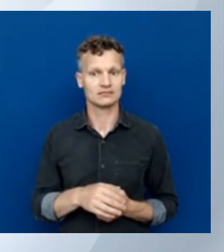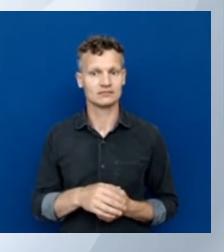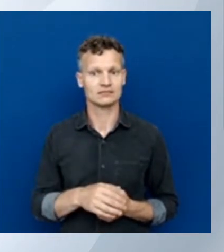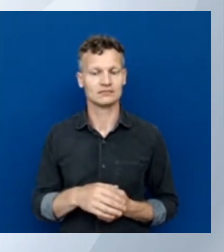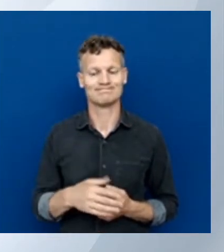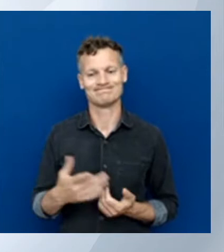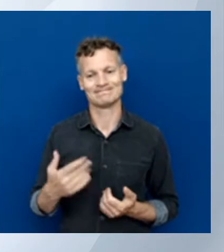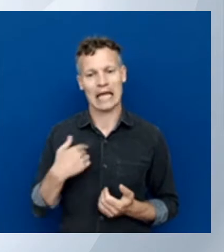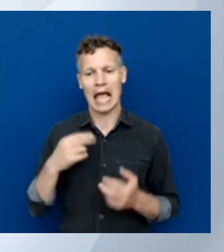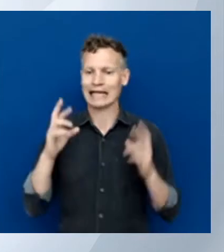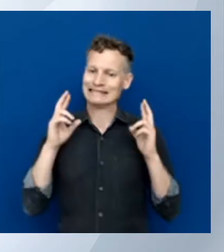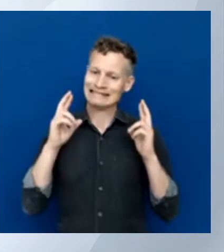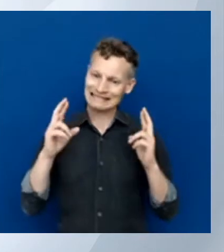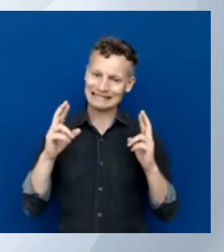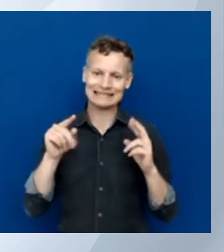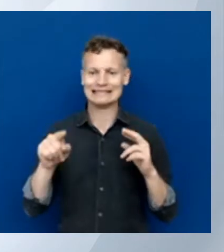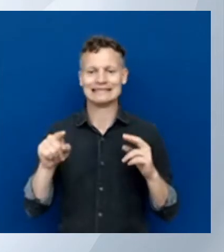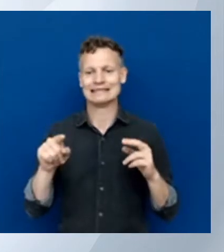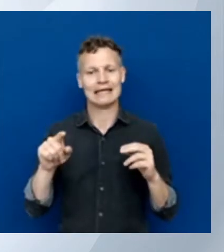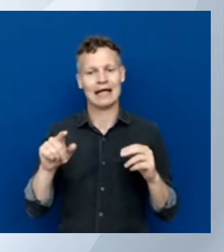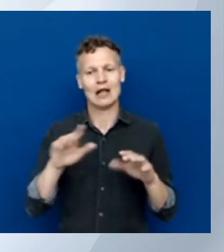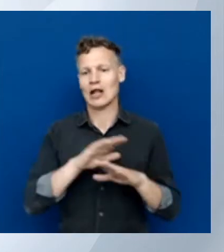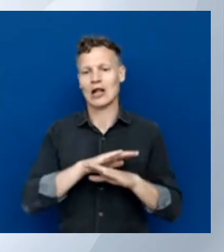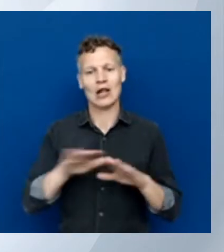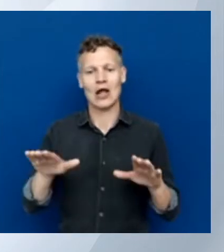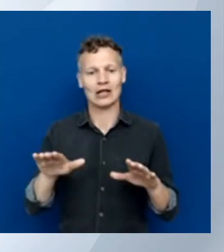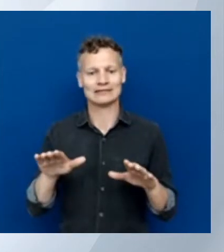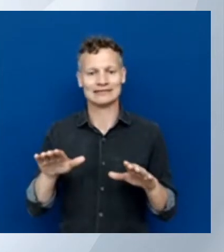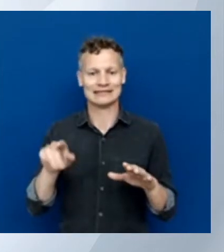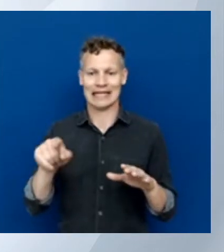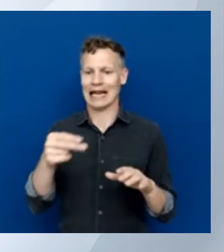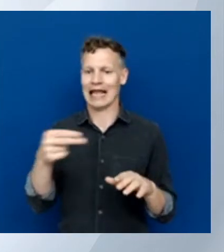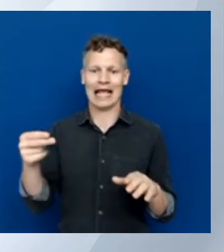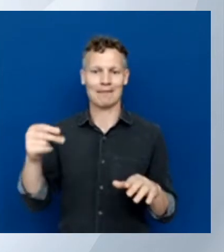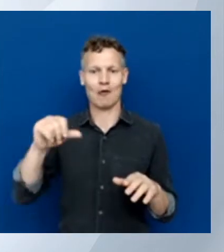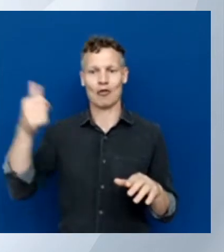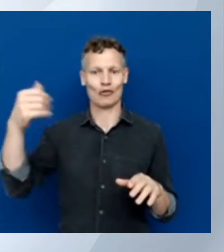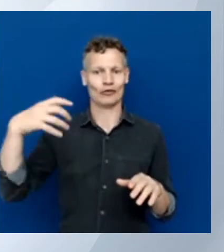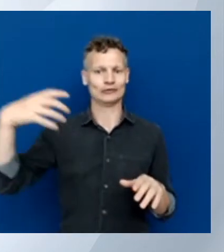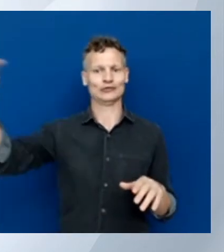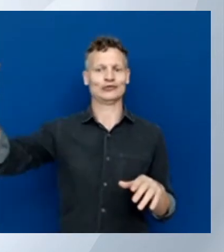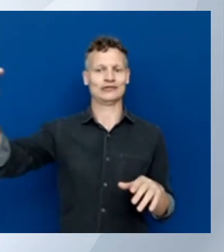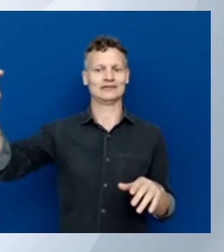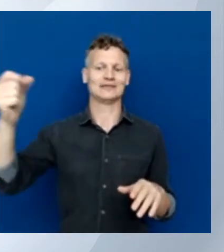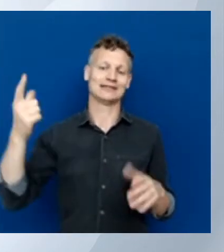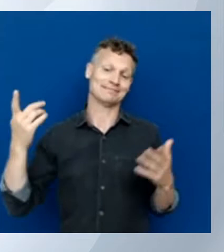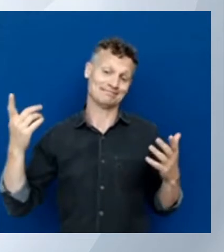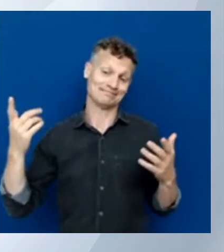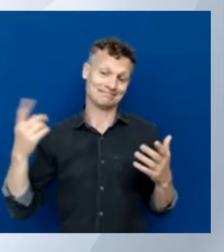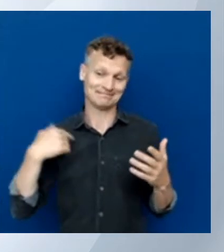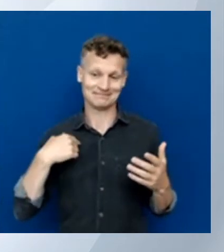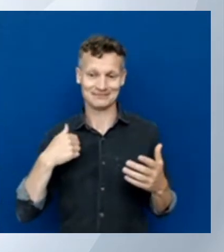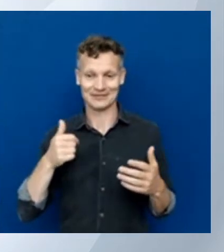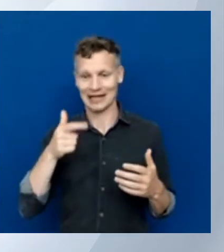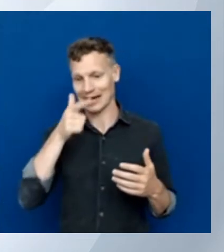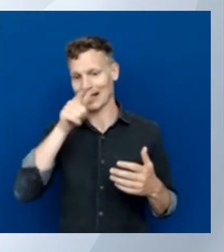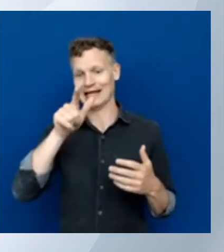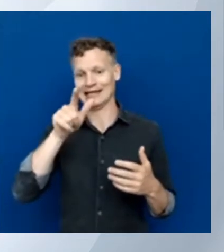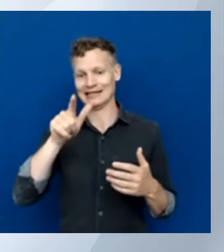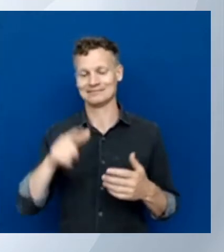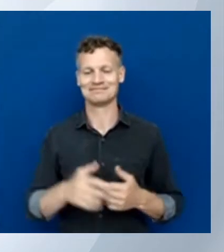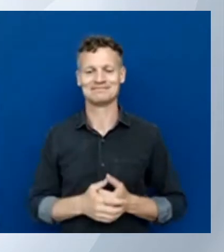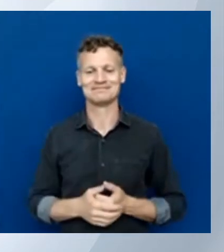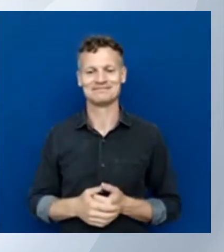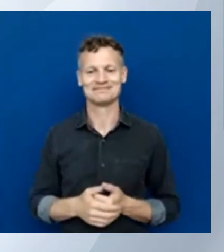right, it is available. So we have something to work with. So we have now checked that name. And if I look back over here, I could